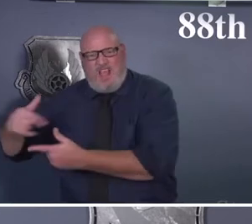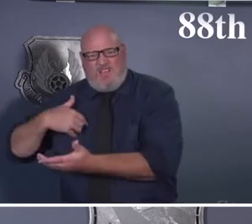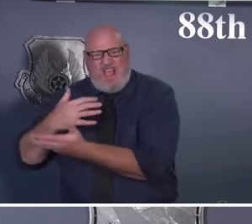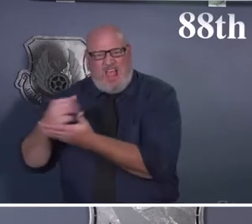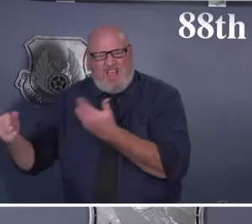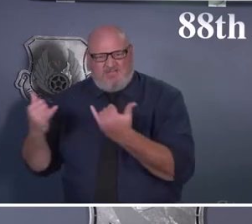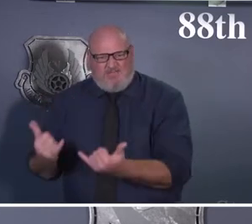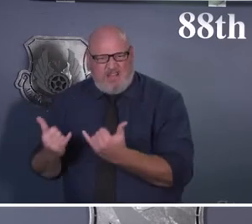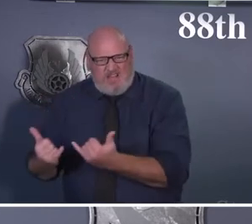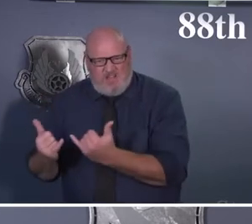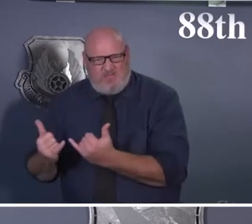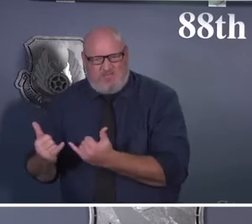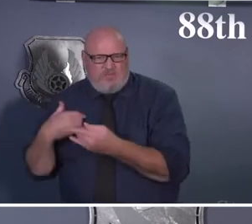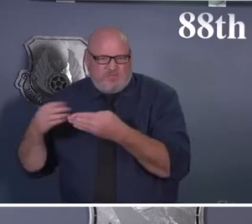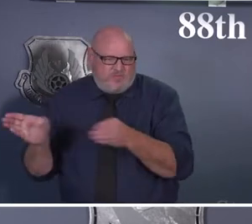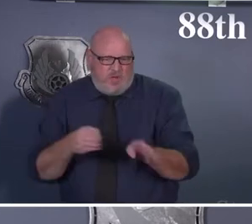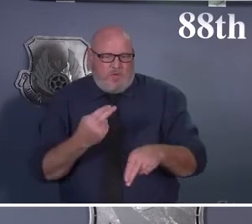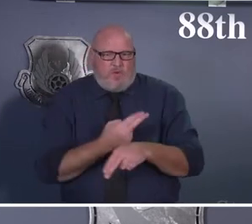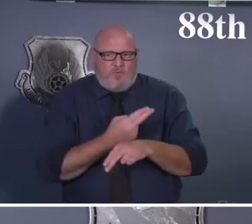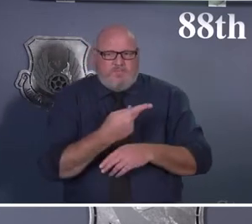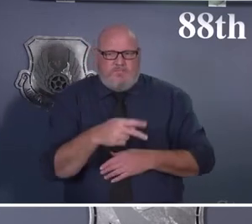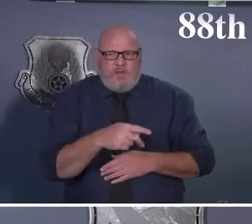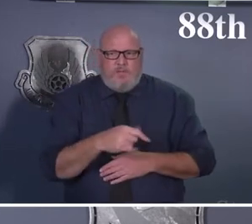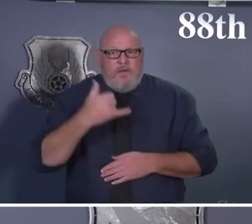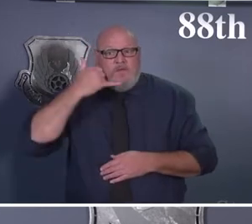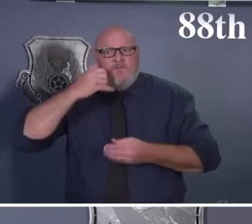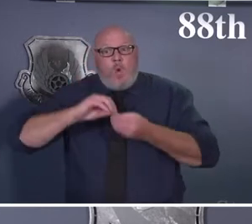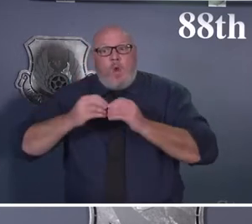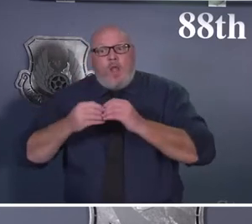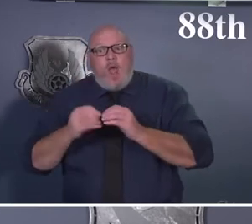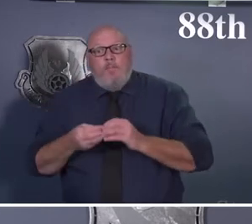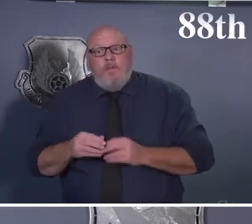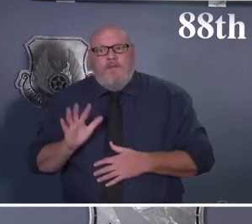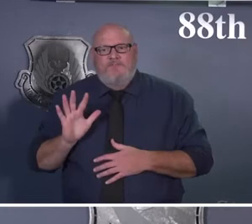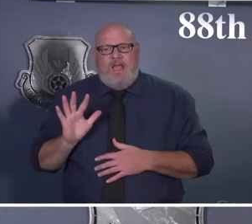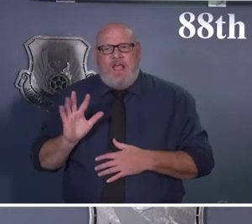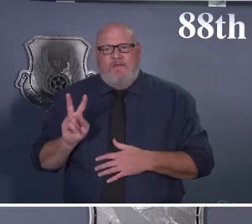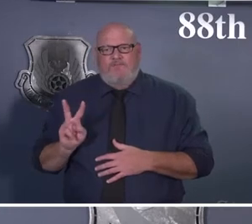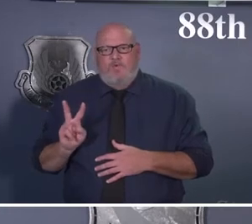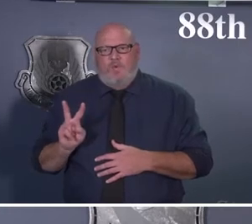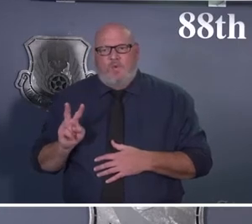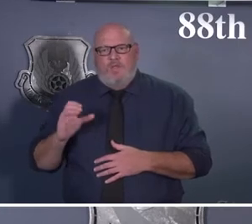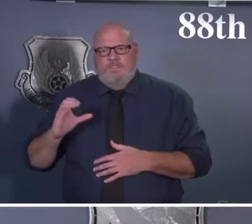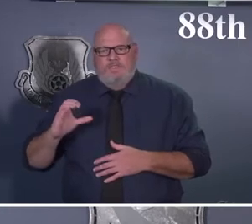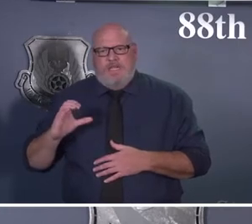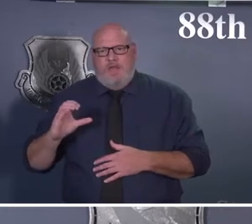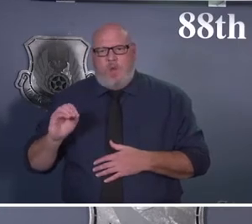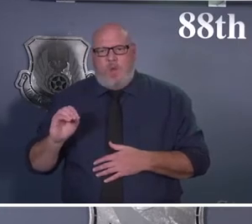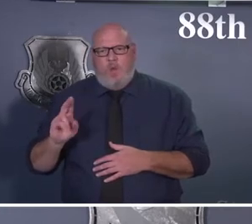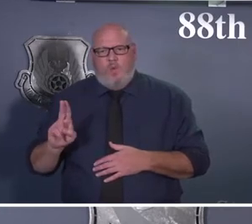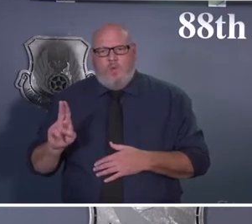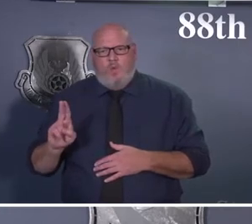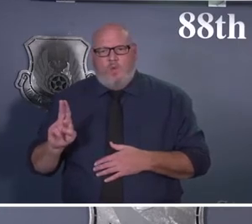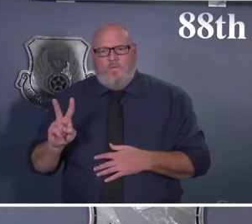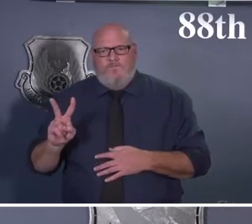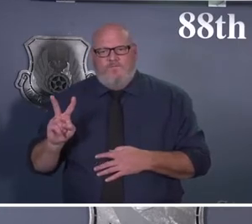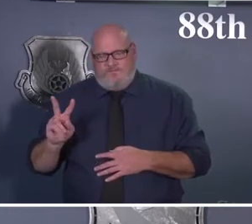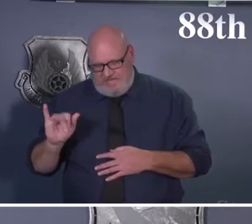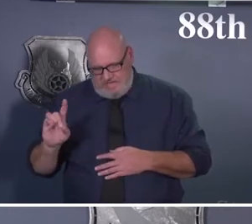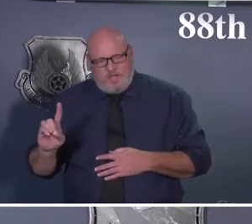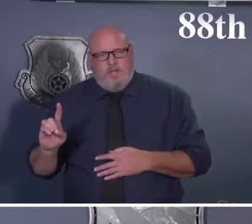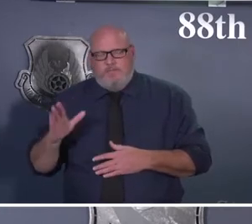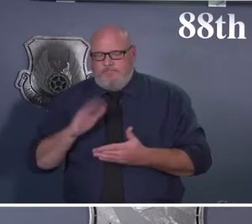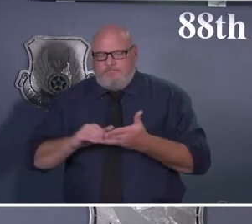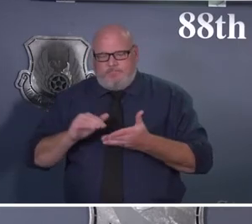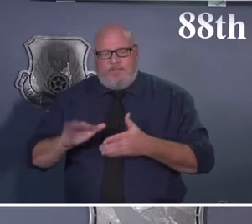line. We found that to be very helpful to many of the folks who have called in. You can call, leave a message, and our team will get back to you